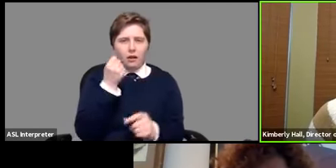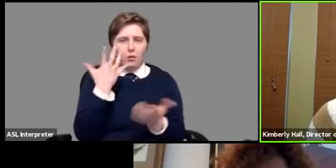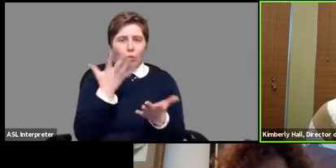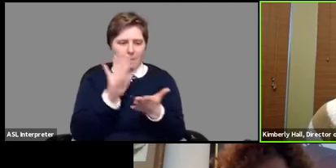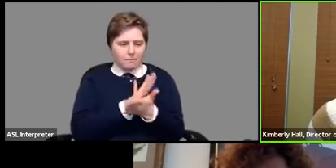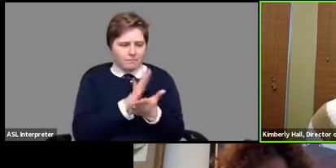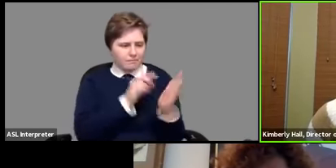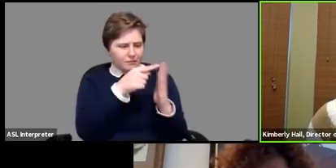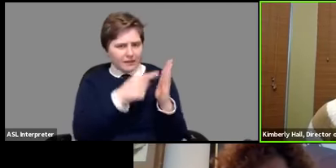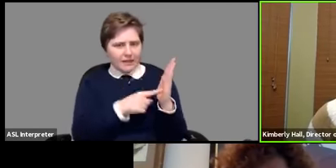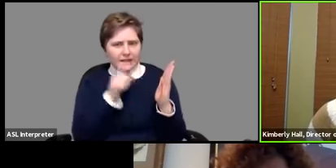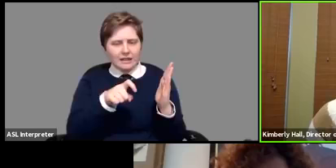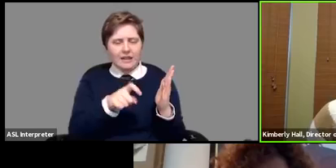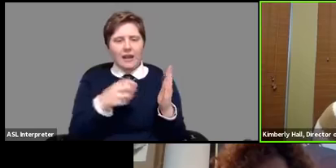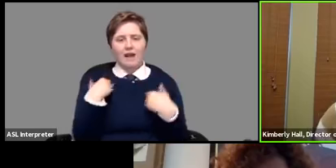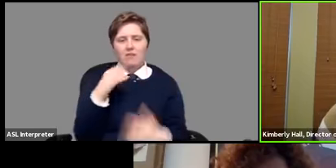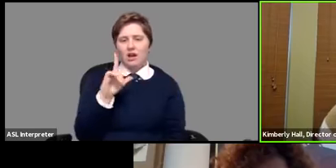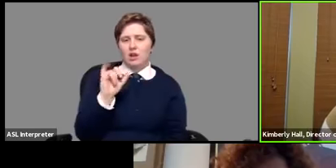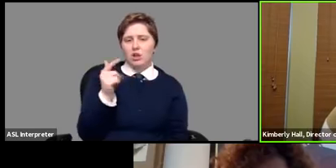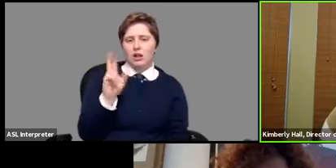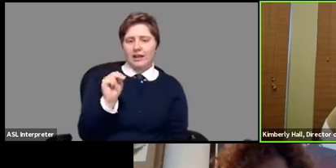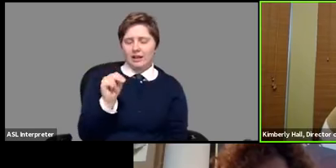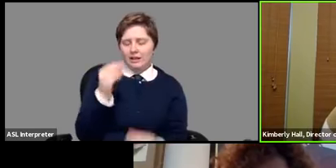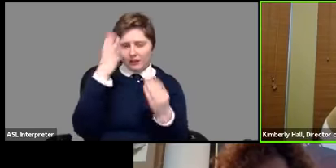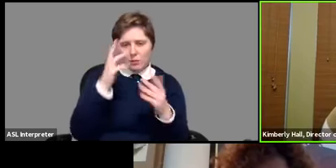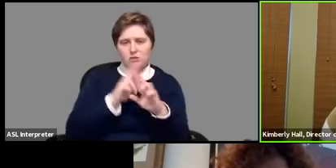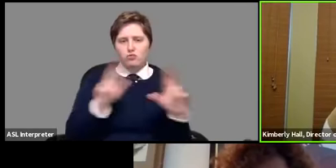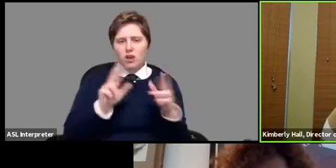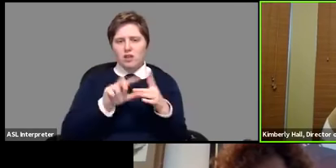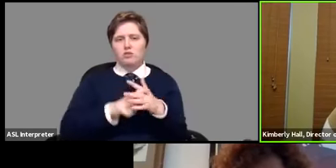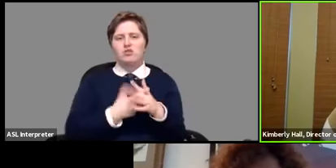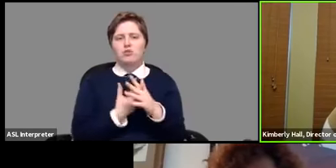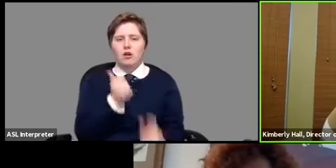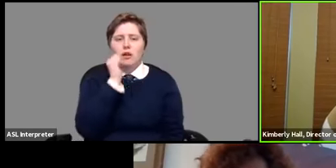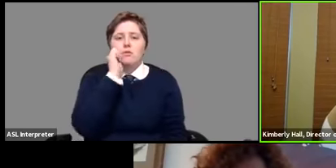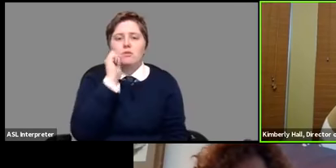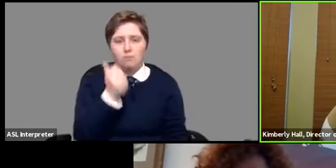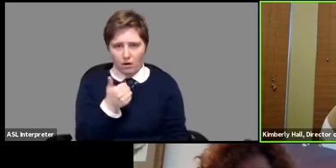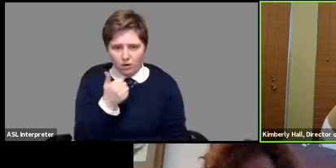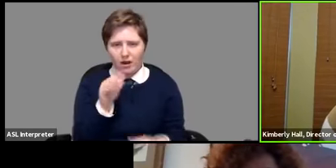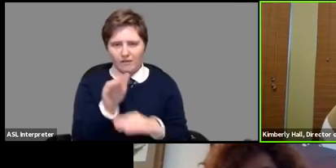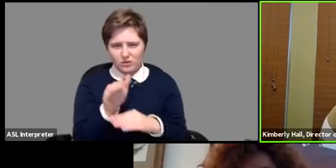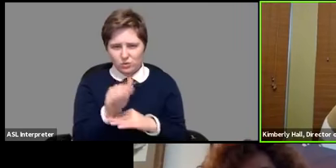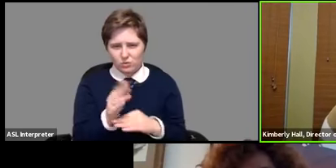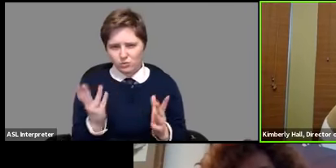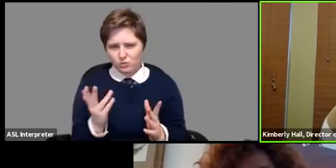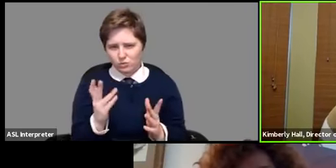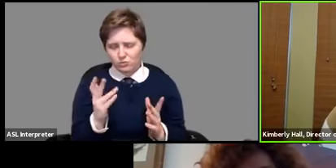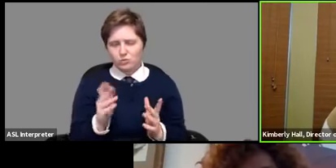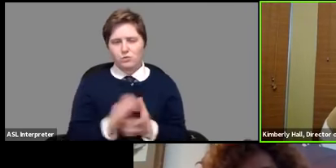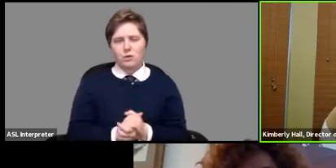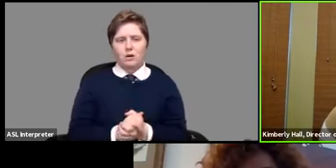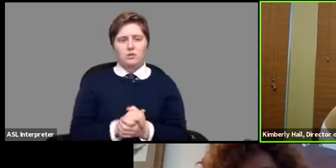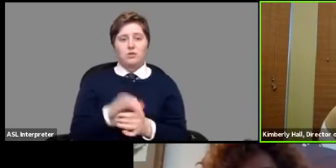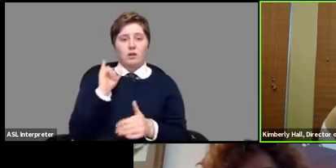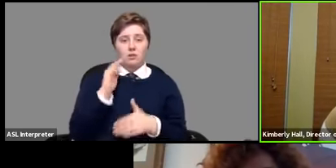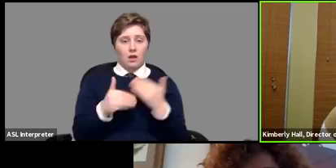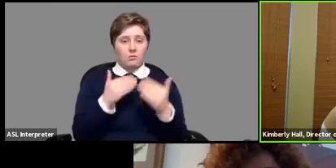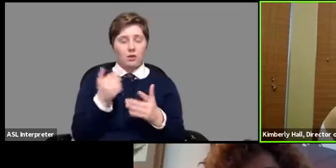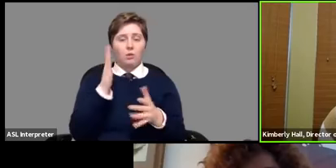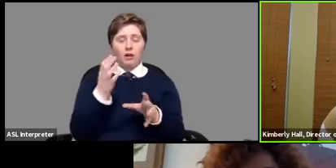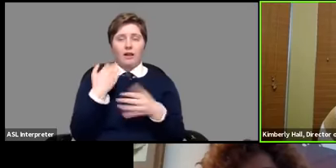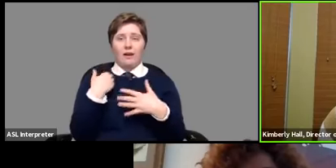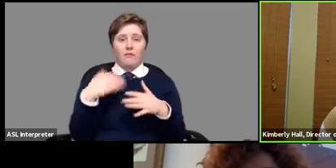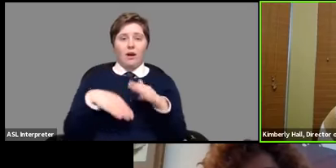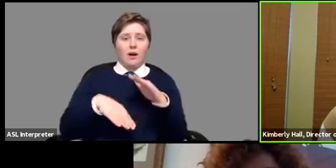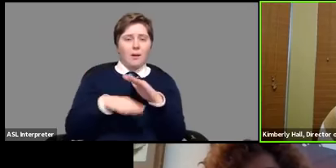get their login credentials and all of that starting later in the day tomorrow so that process they'll receive a base